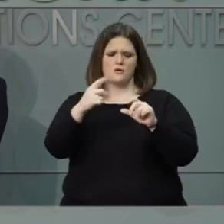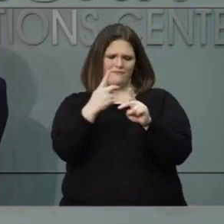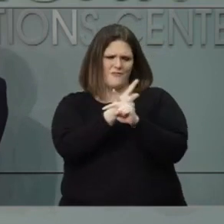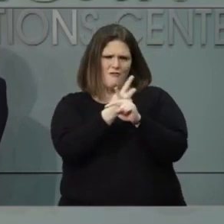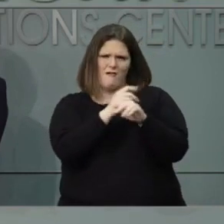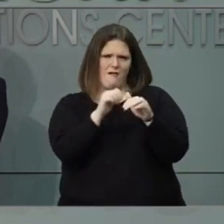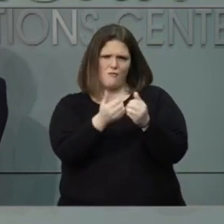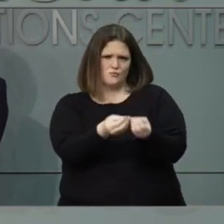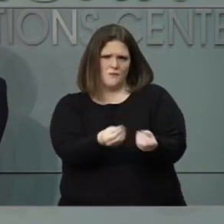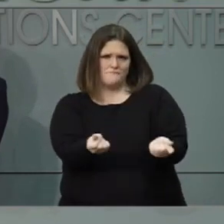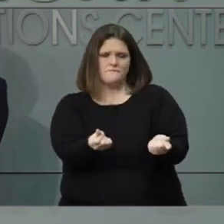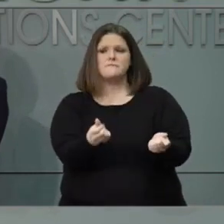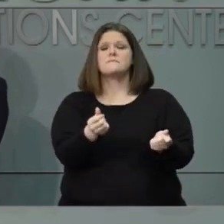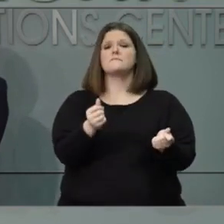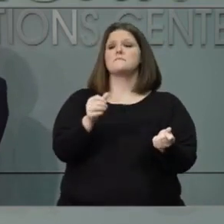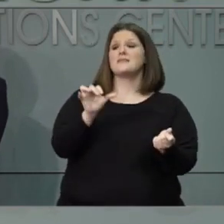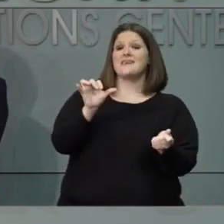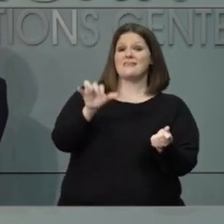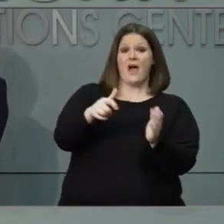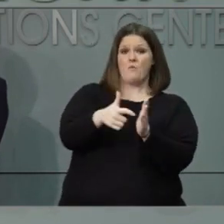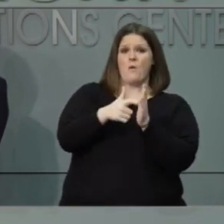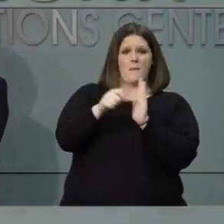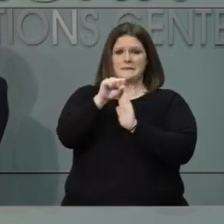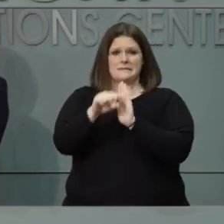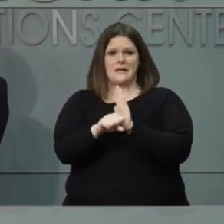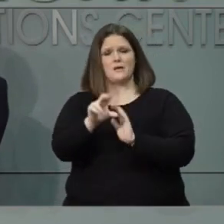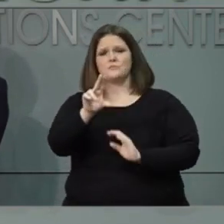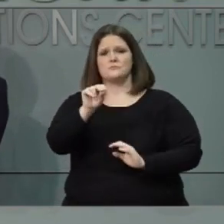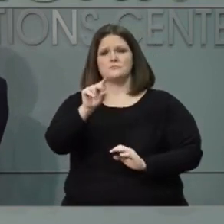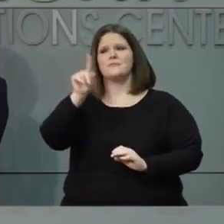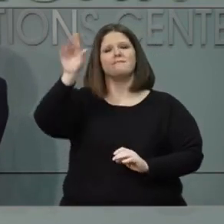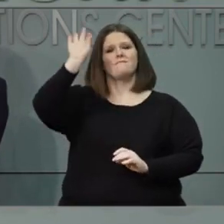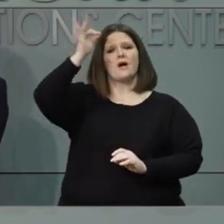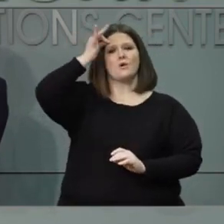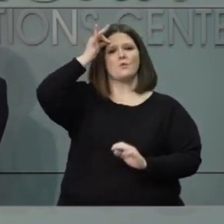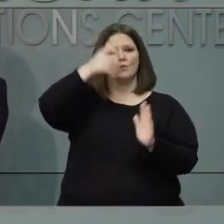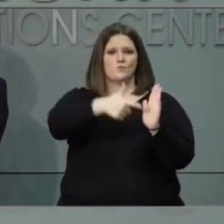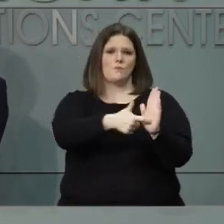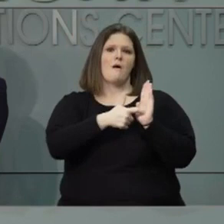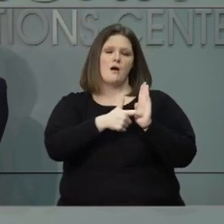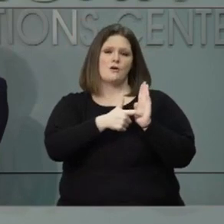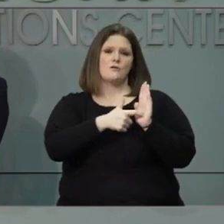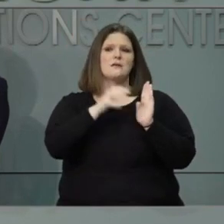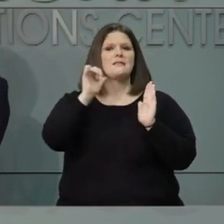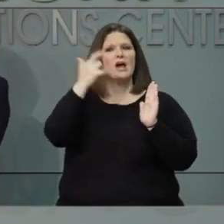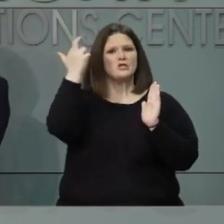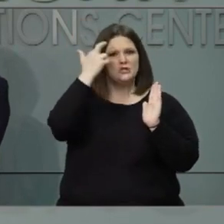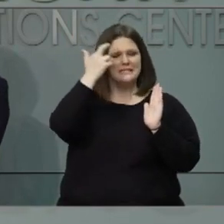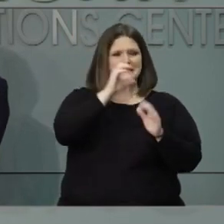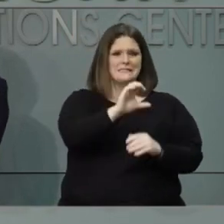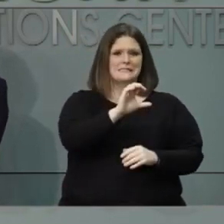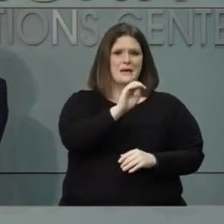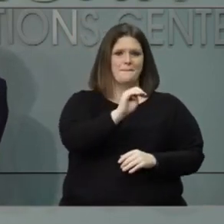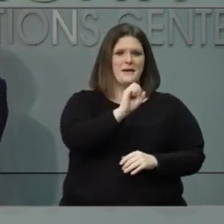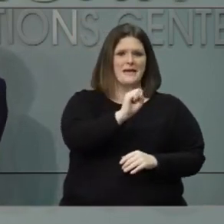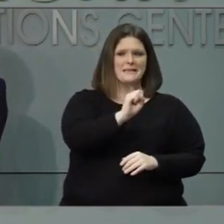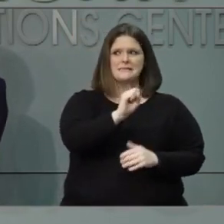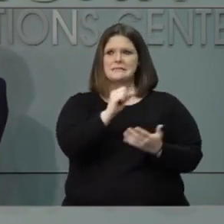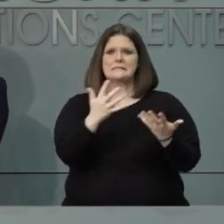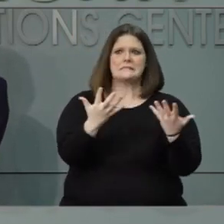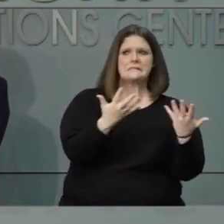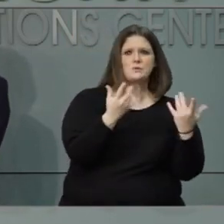this. This is a federal requirement that they do this. So that is why CMS has